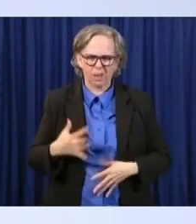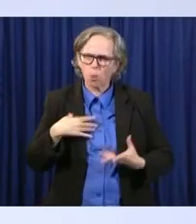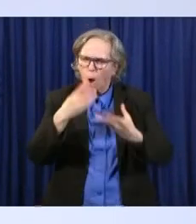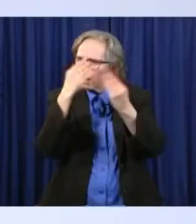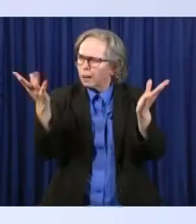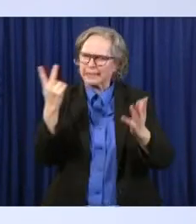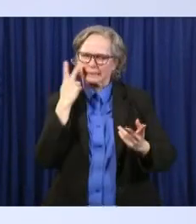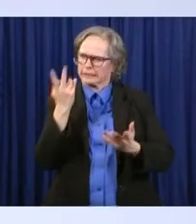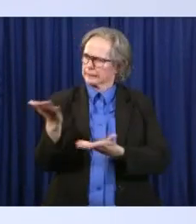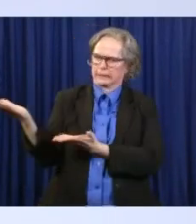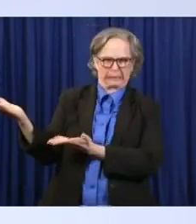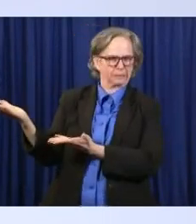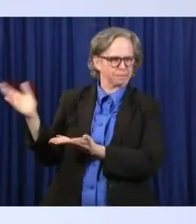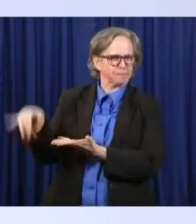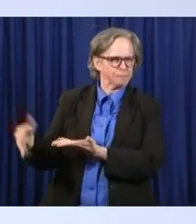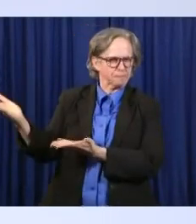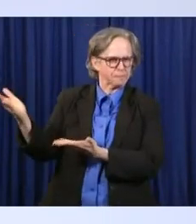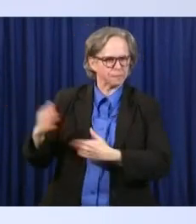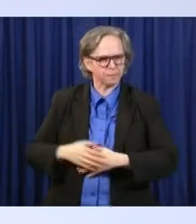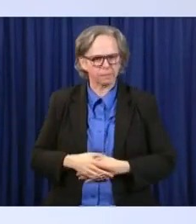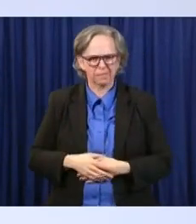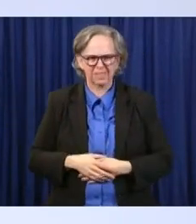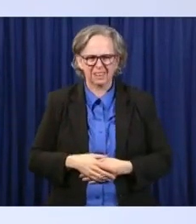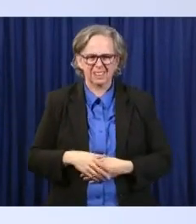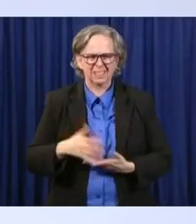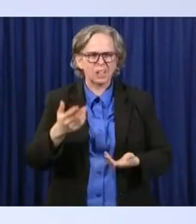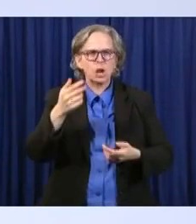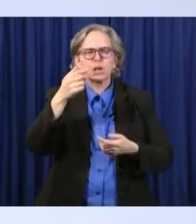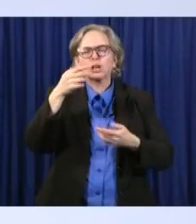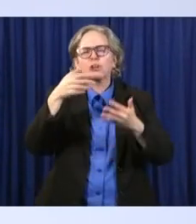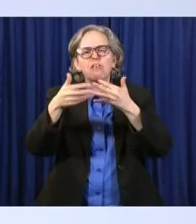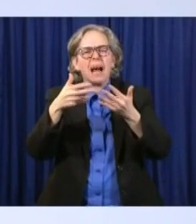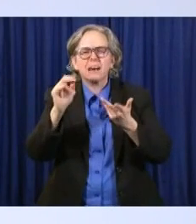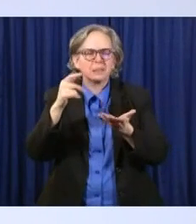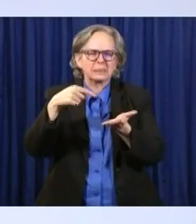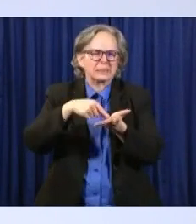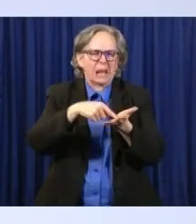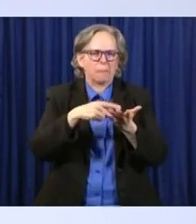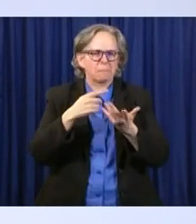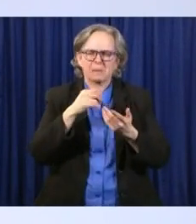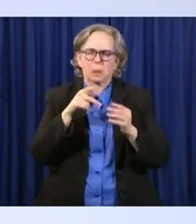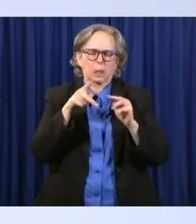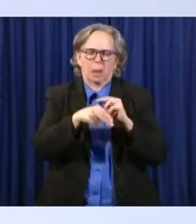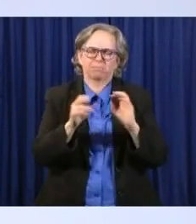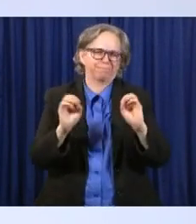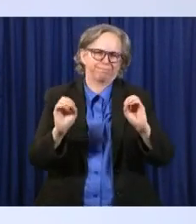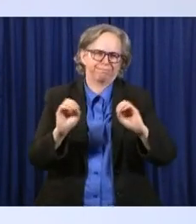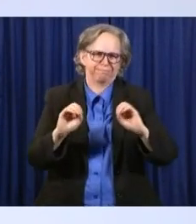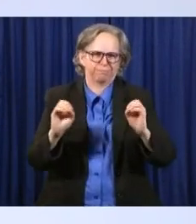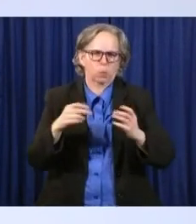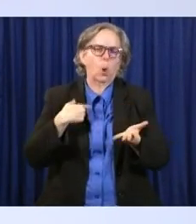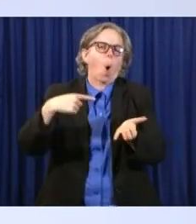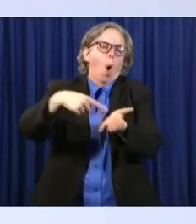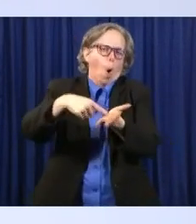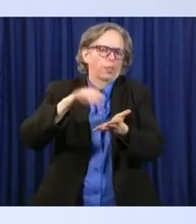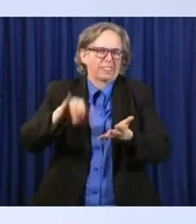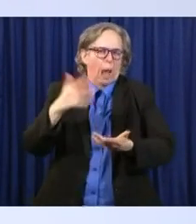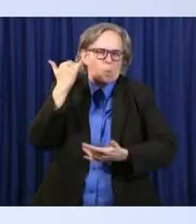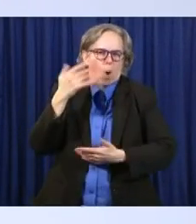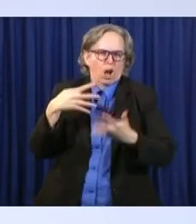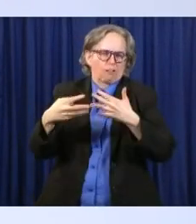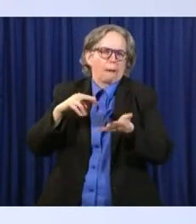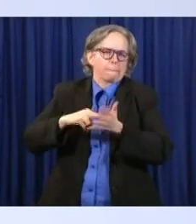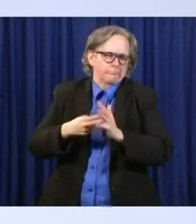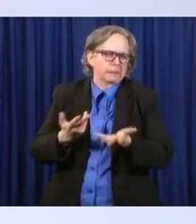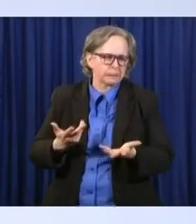for folks so that they really understand how the state budget works. We balance the budget. Most